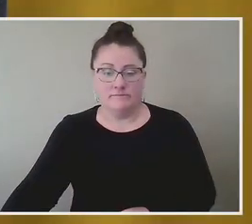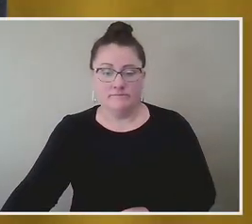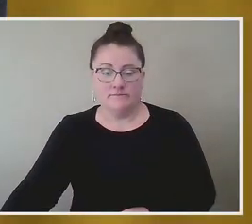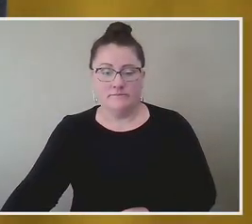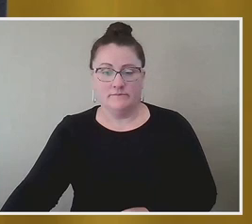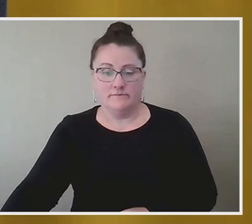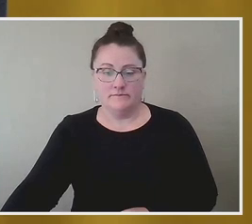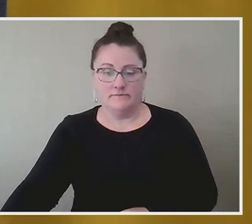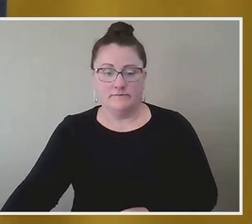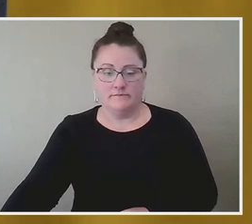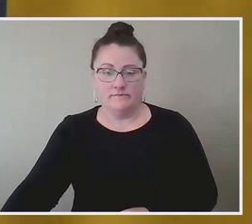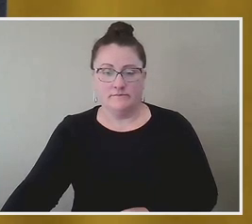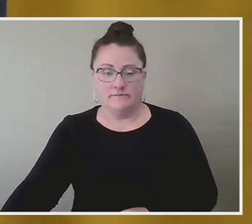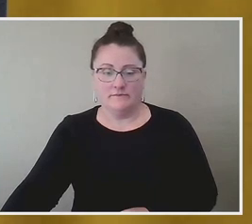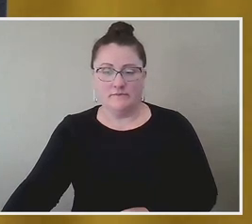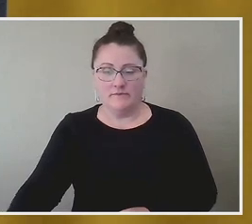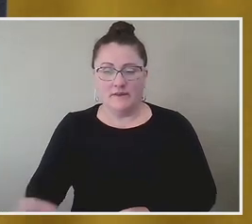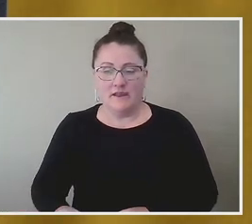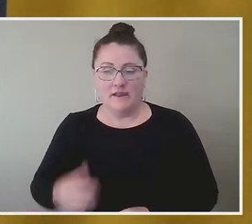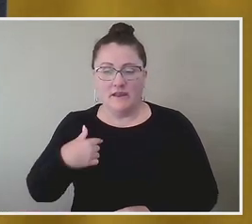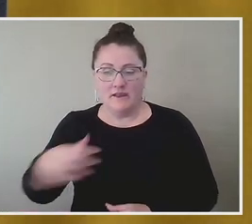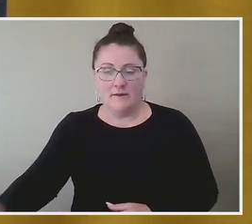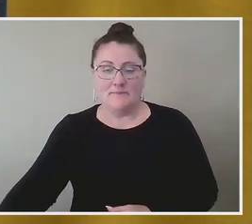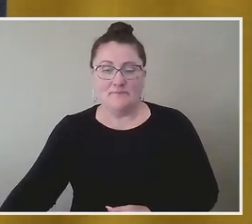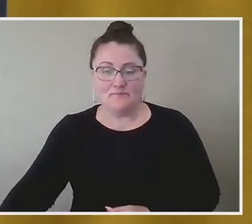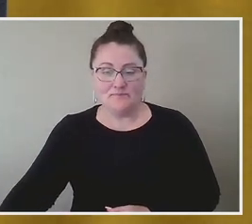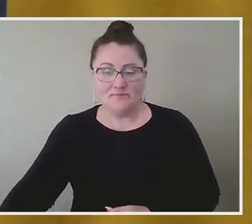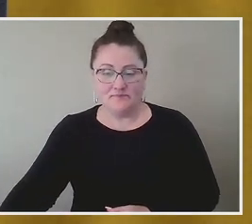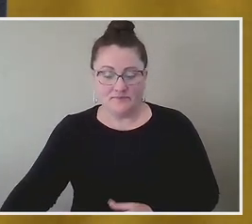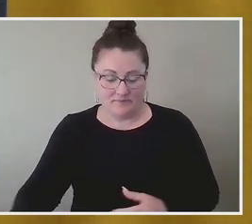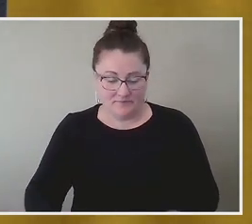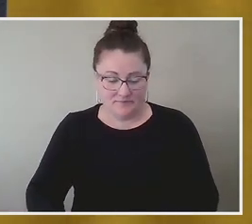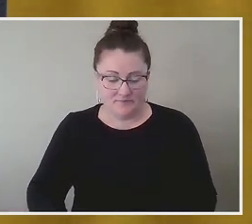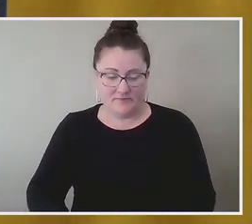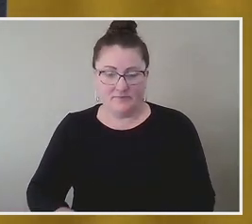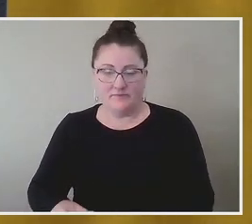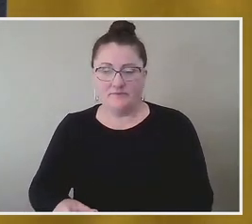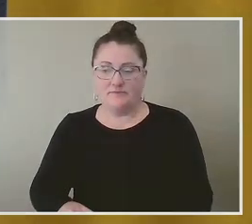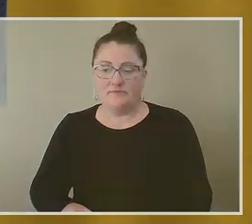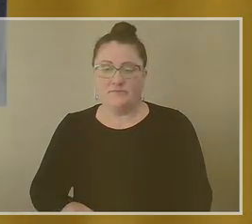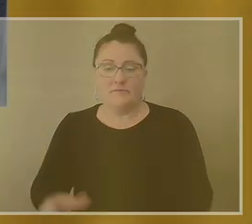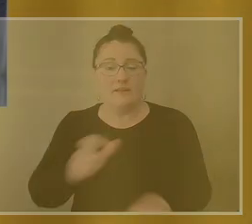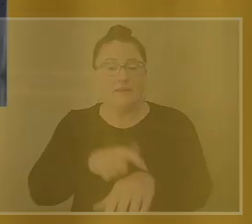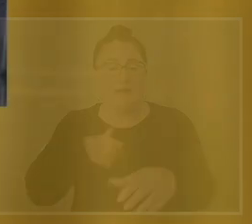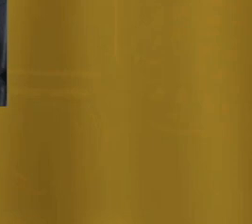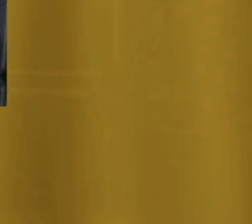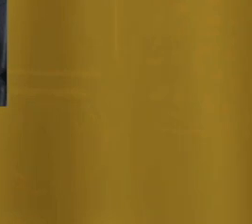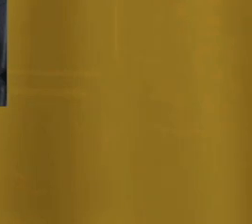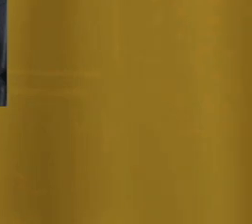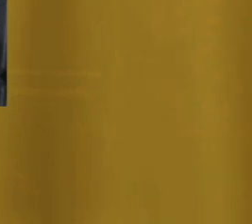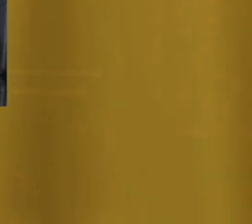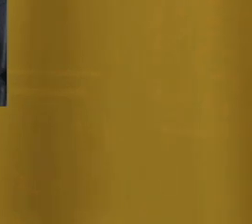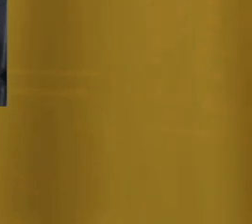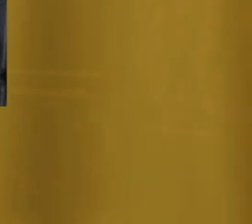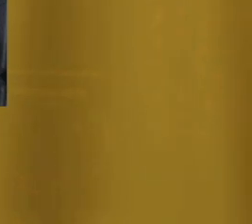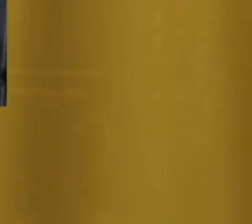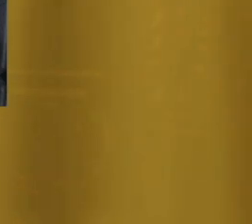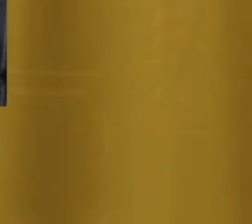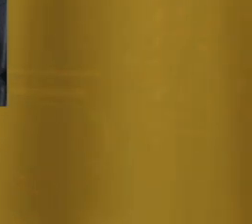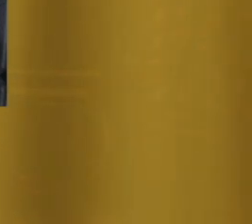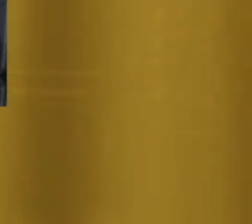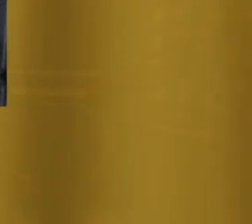I'm the note held toward the end of Inside My Love, you know, when she's vanishing,